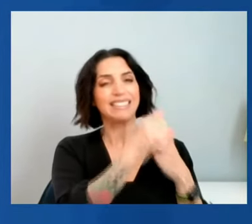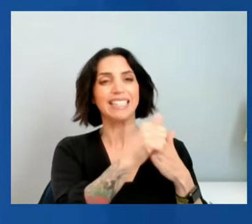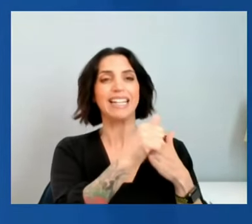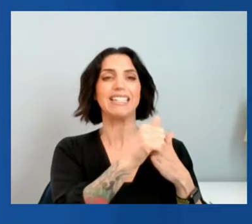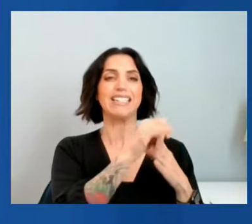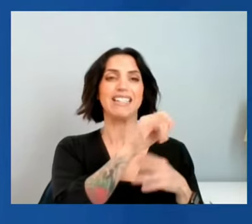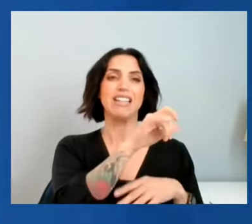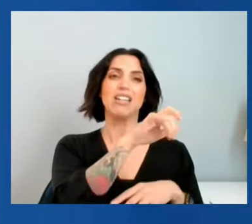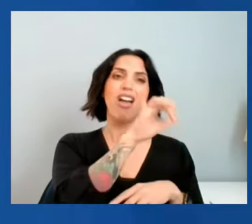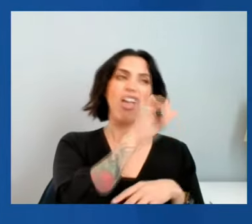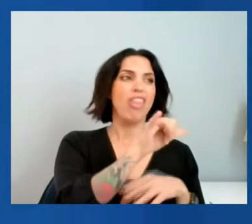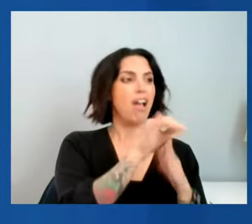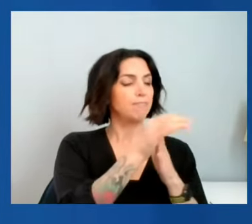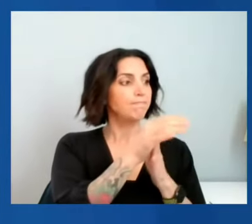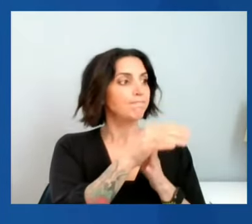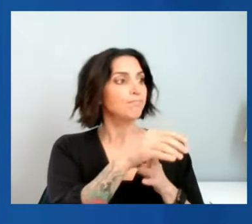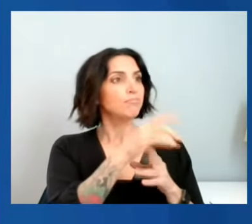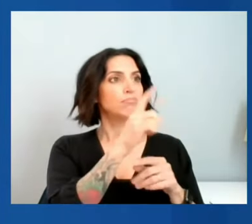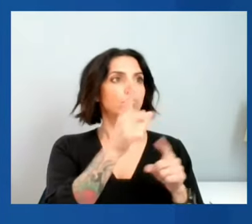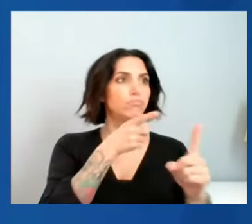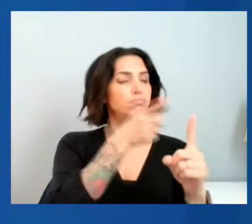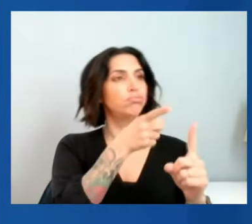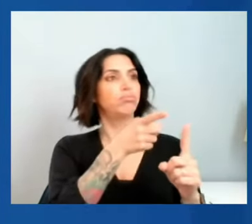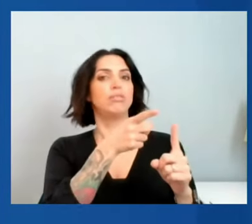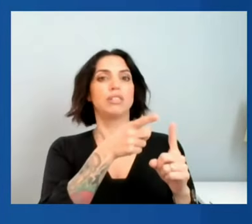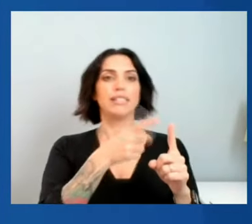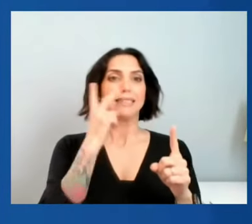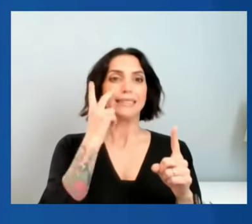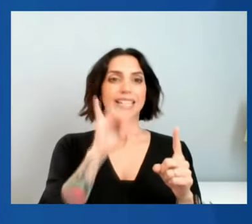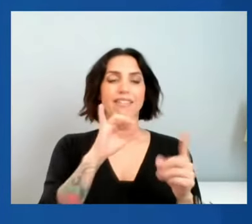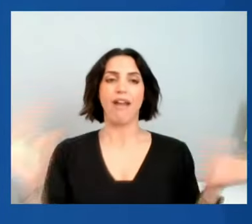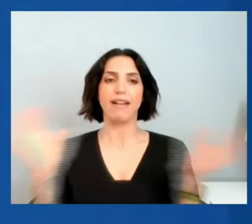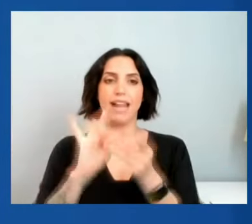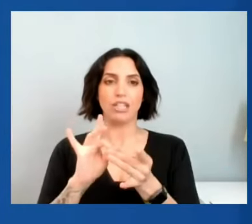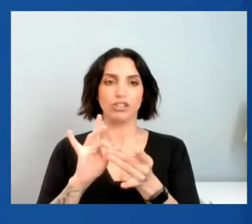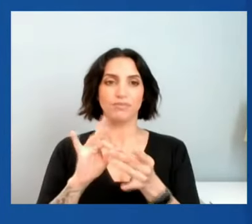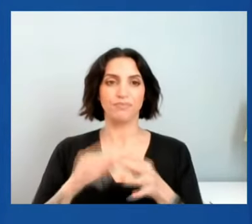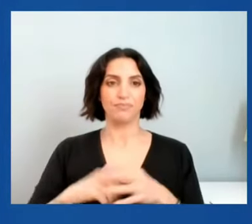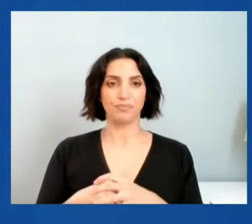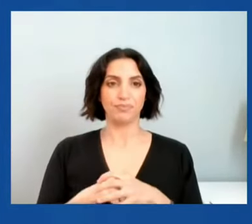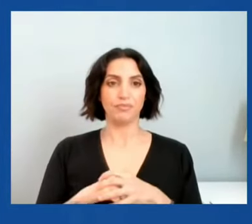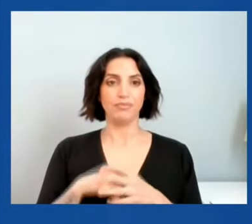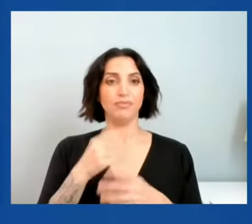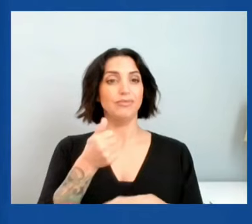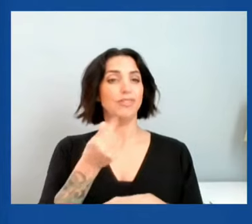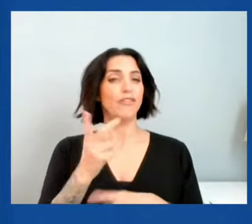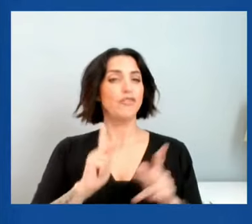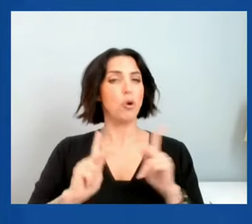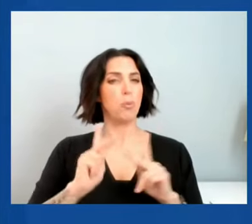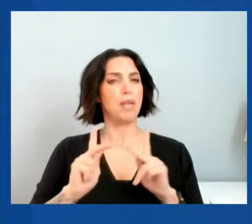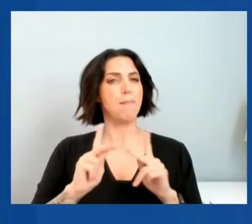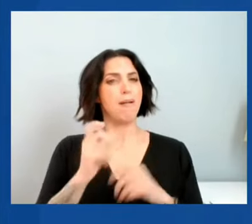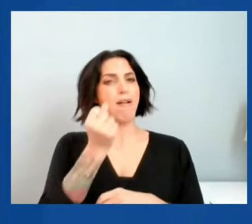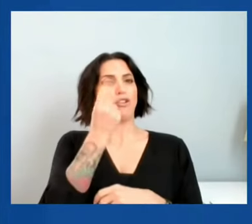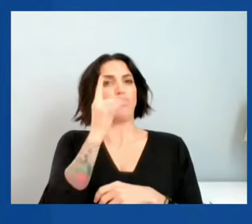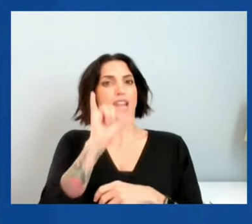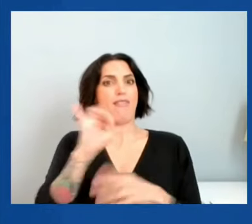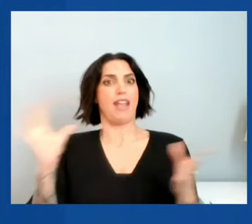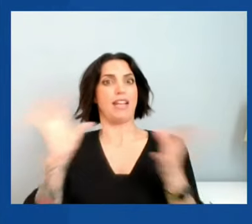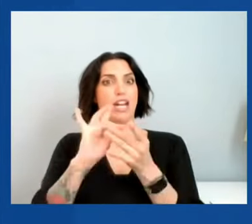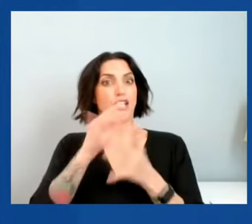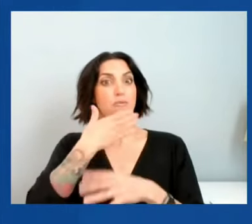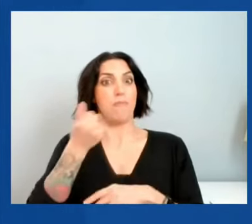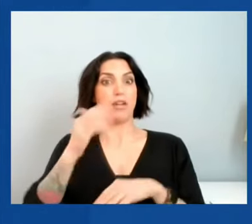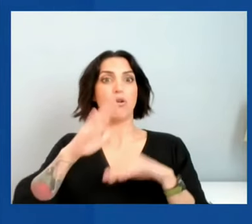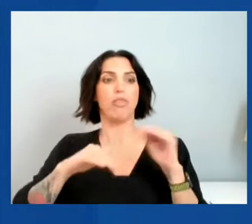of this connection. Few people in the world understand this interconnection better than our guest